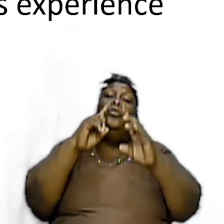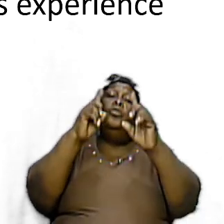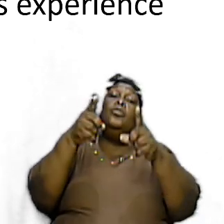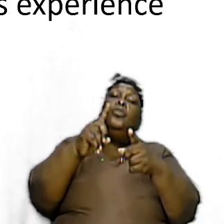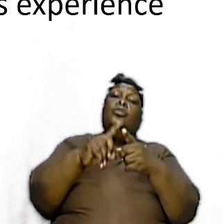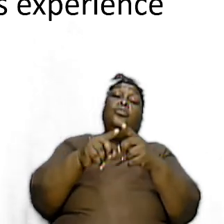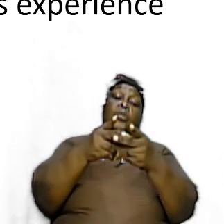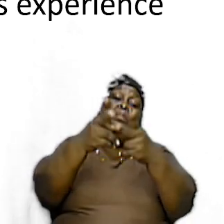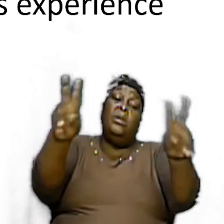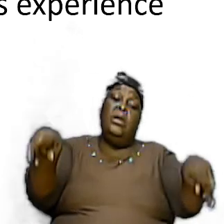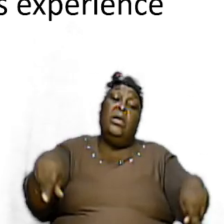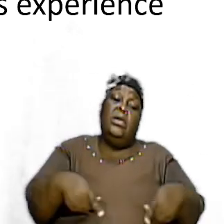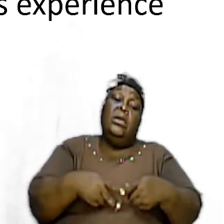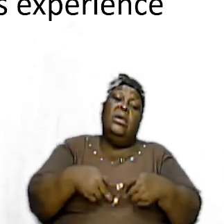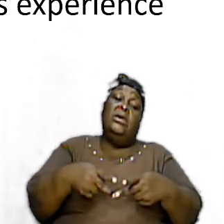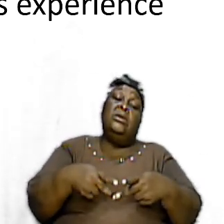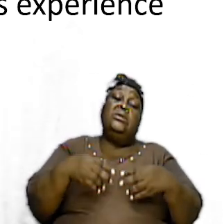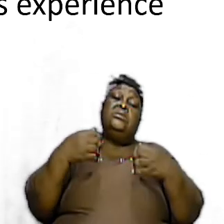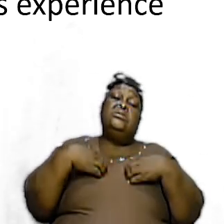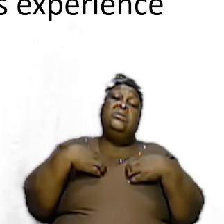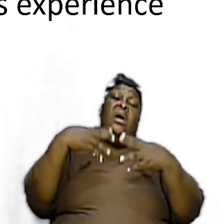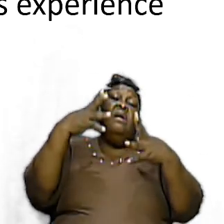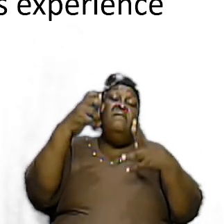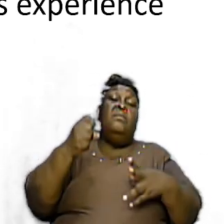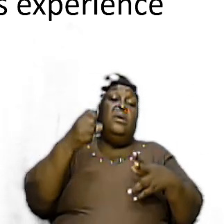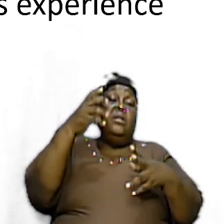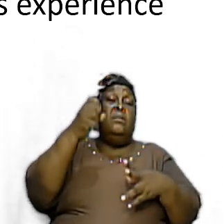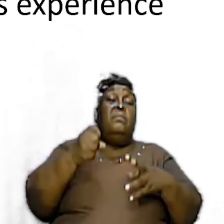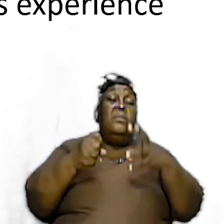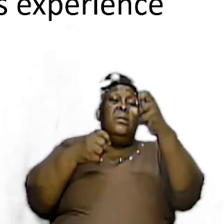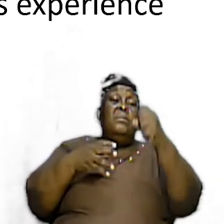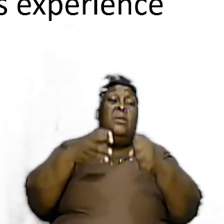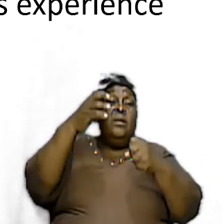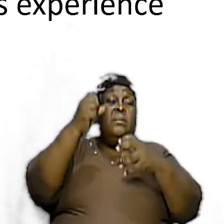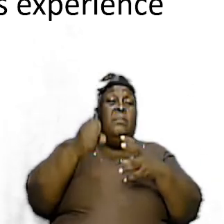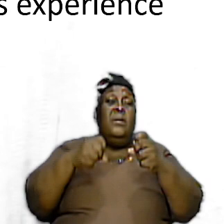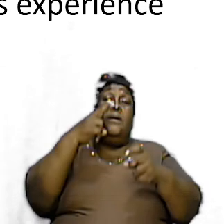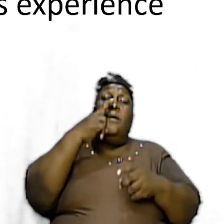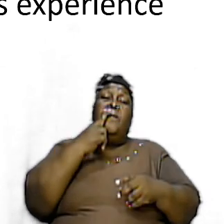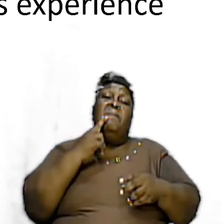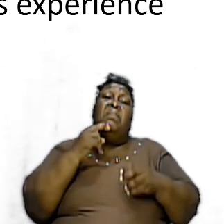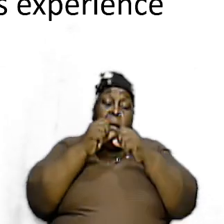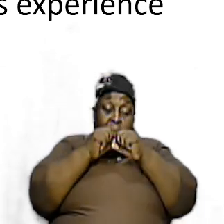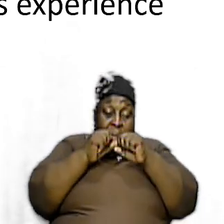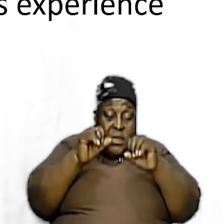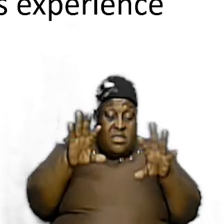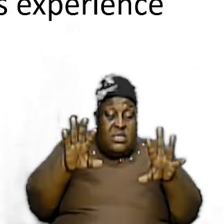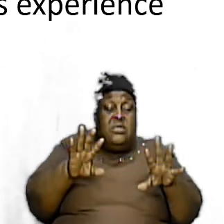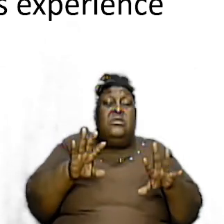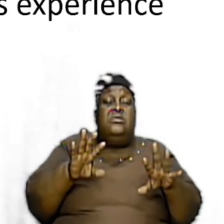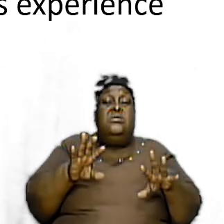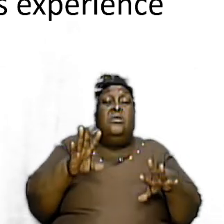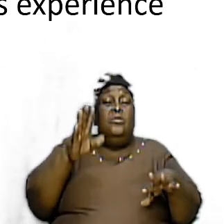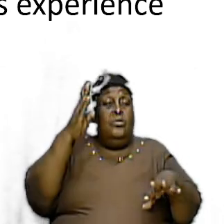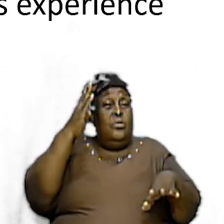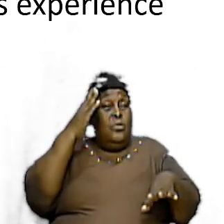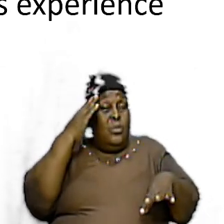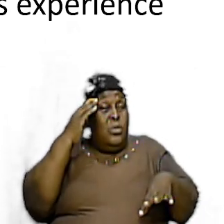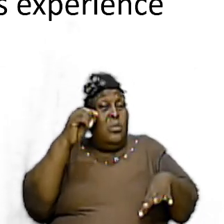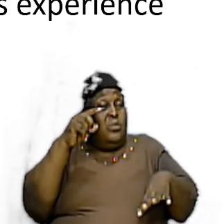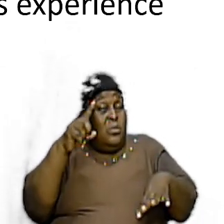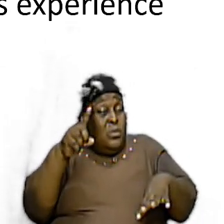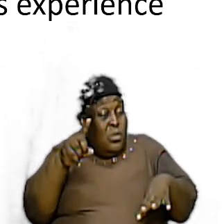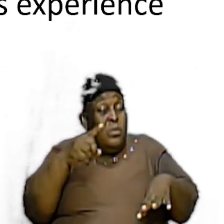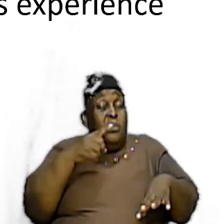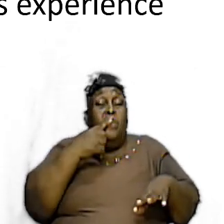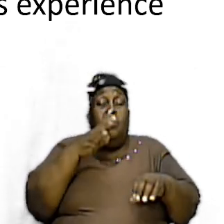go to a place that had milk and honey and they were going to be blessed and they were going to be tremendously blessed and knowing the one who made the